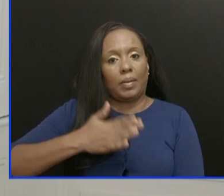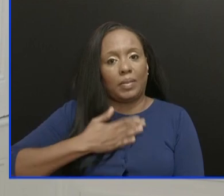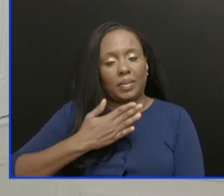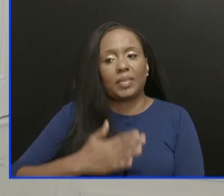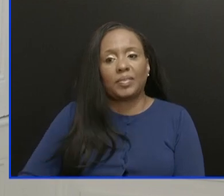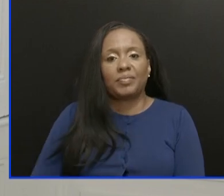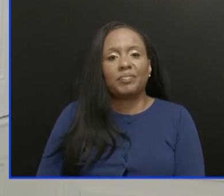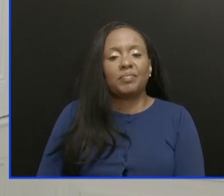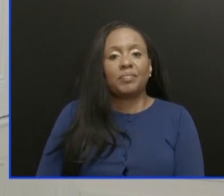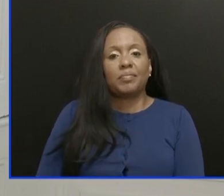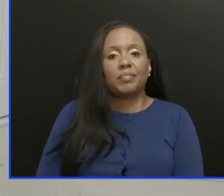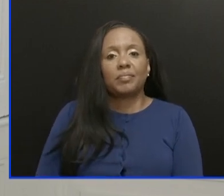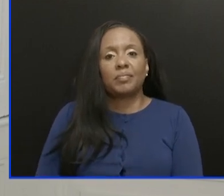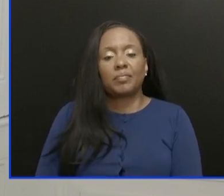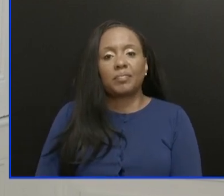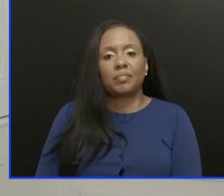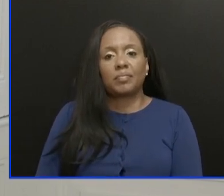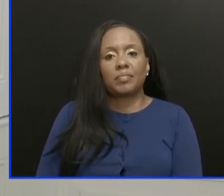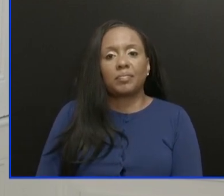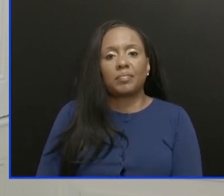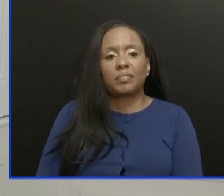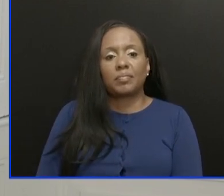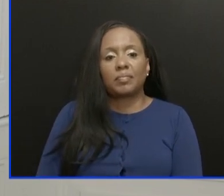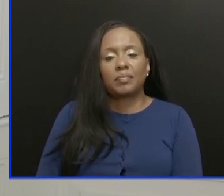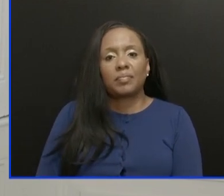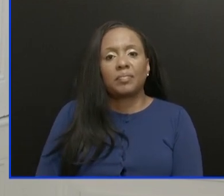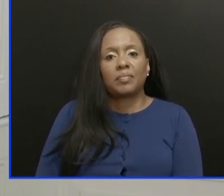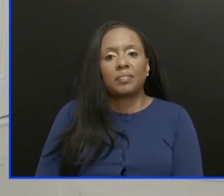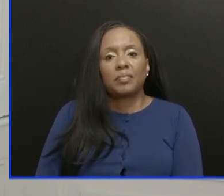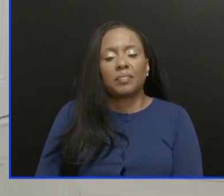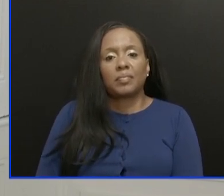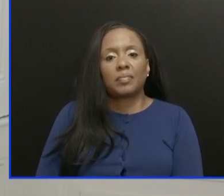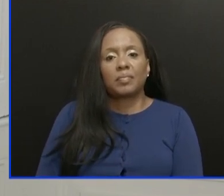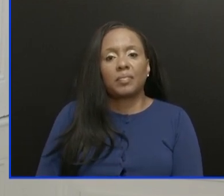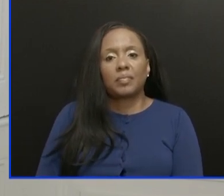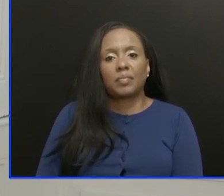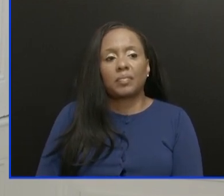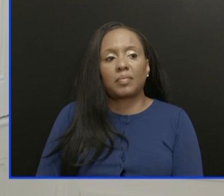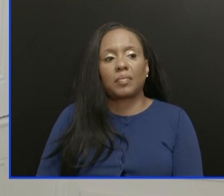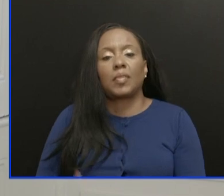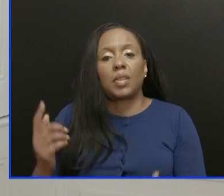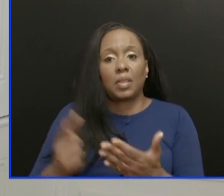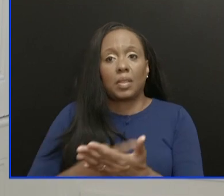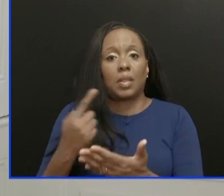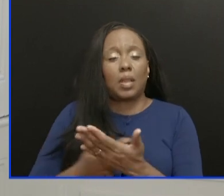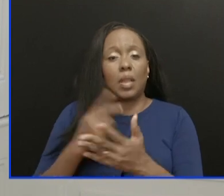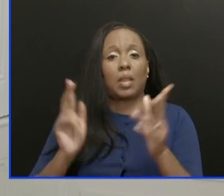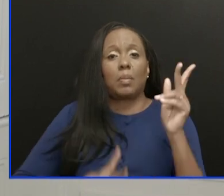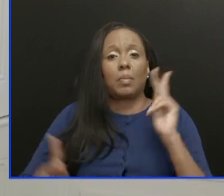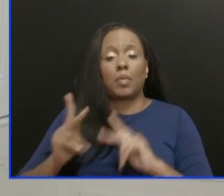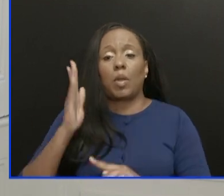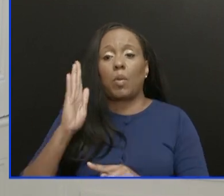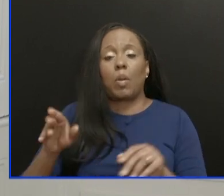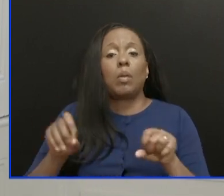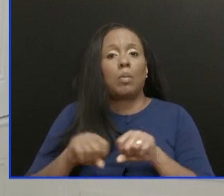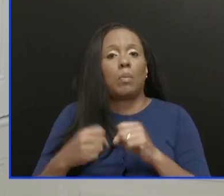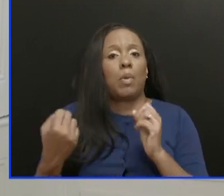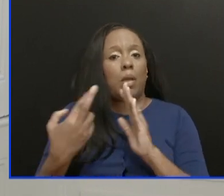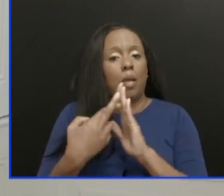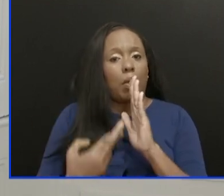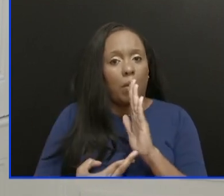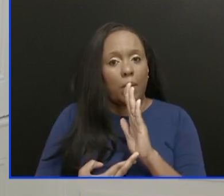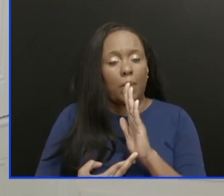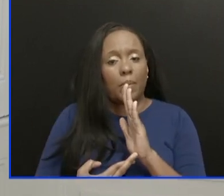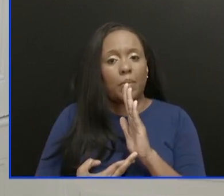from time to time, persons who don't observe or breach our protocols. Let me assure you